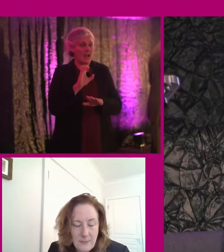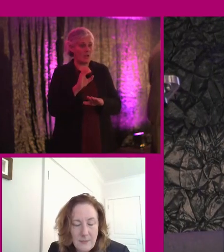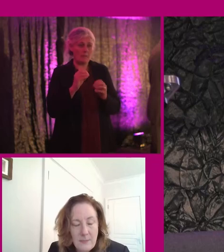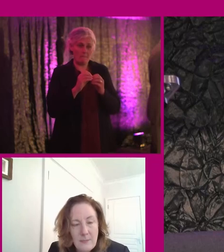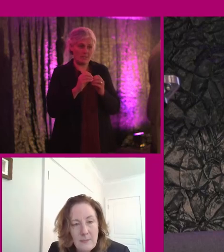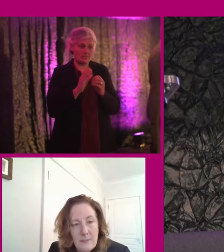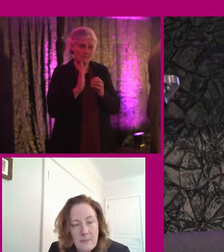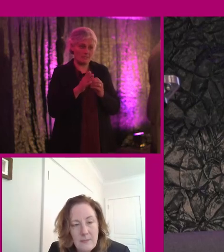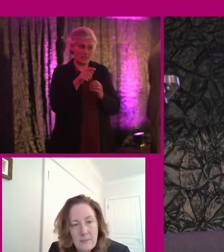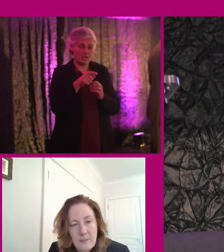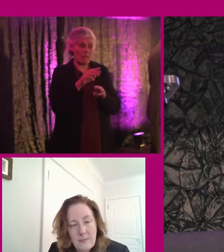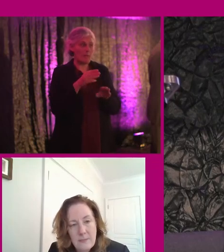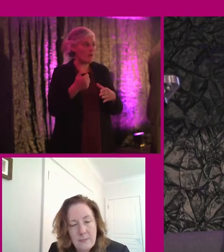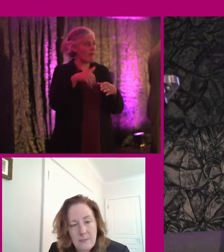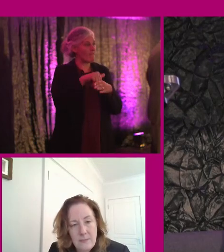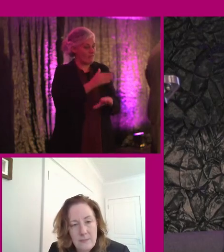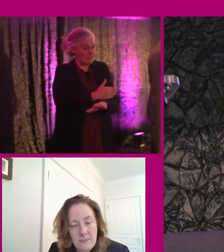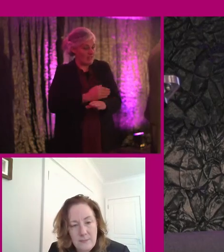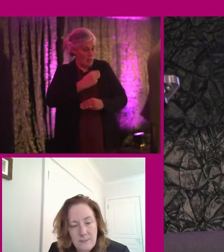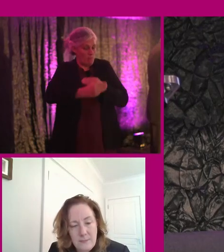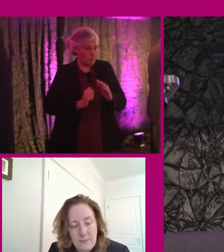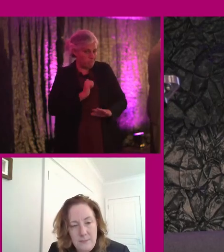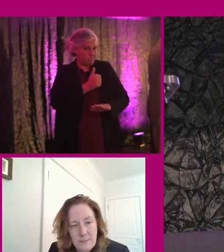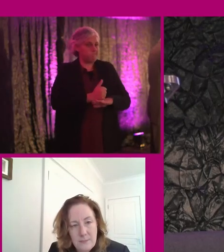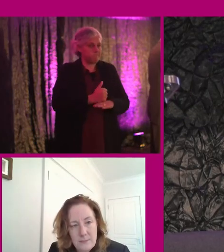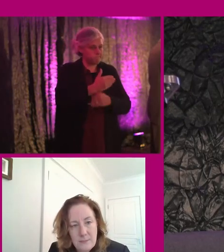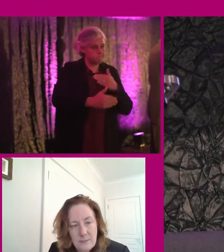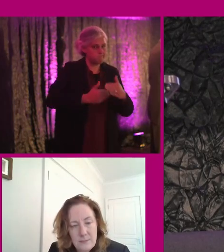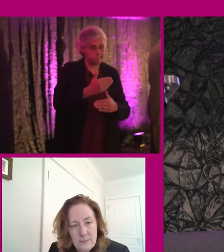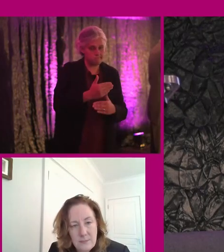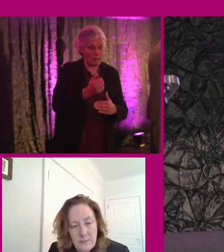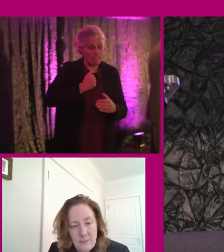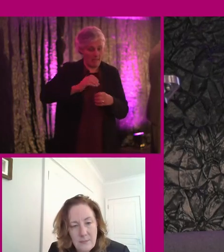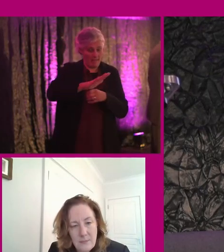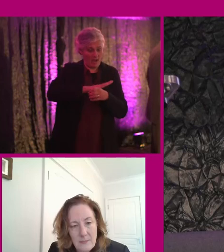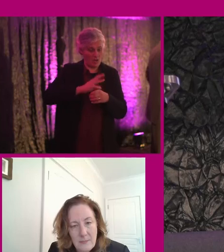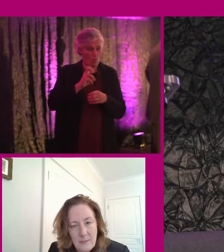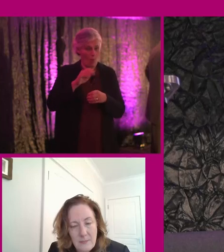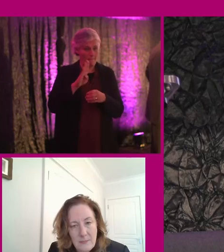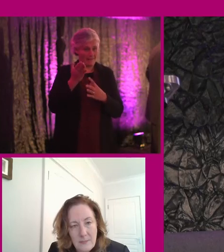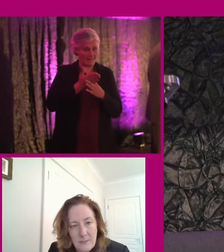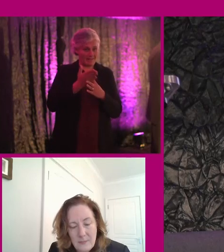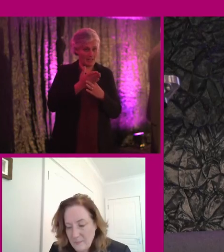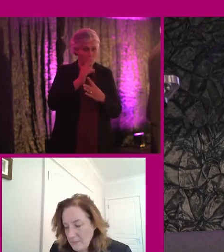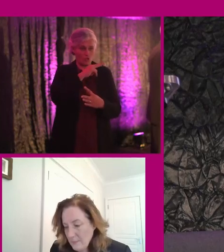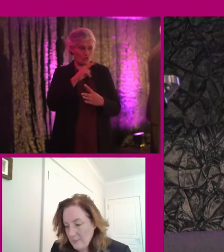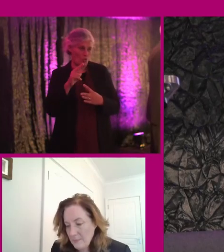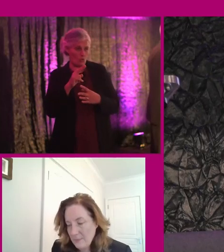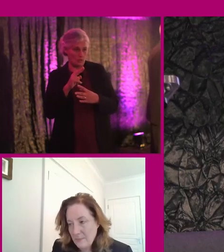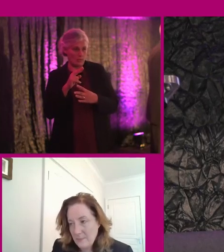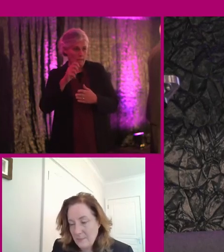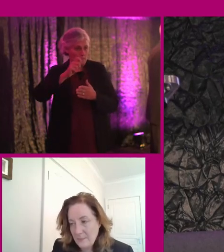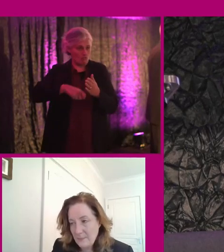about having people involved from the very beginning of the process. So, in my area in web accessibility, if it's not in your procurement